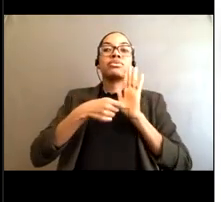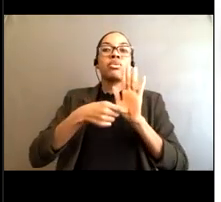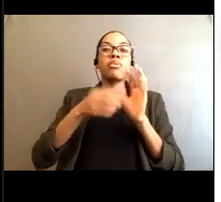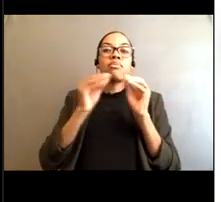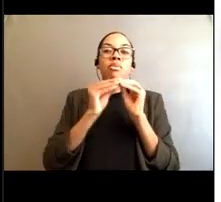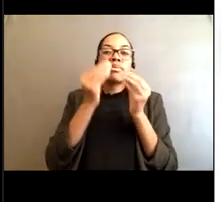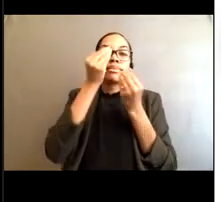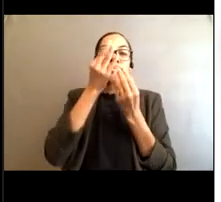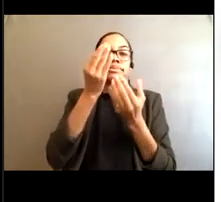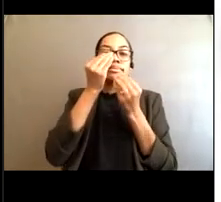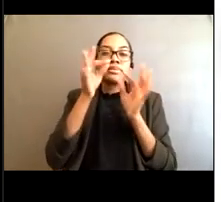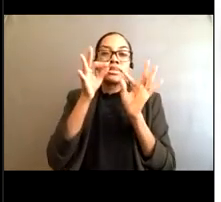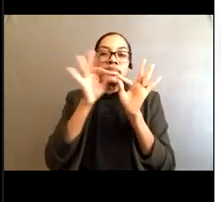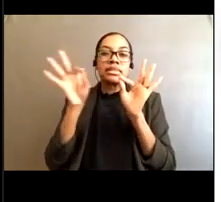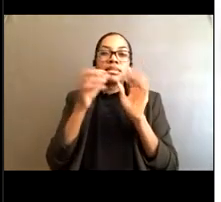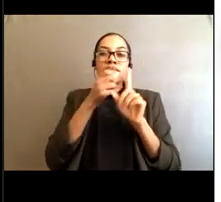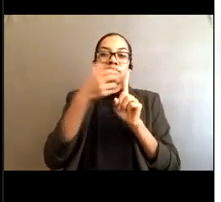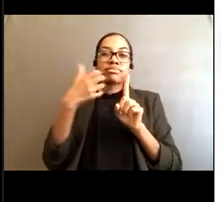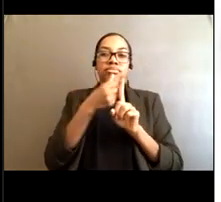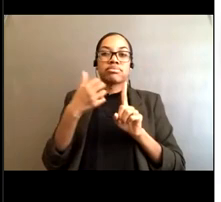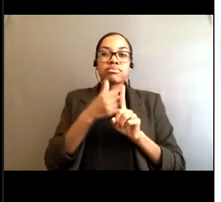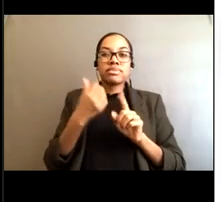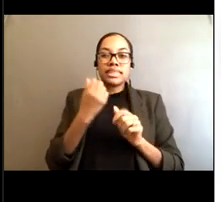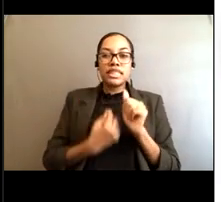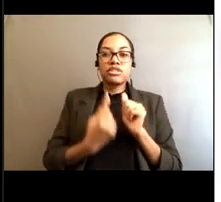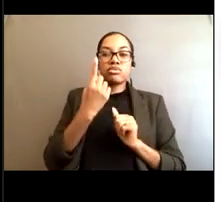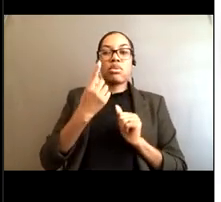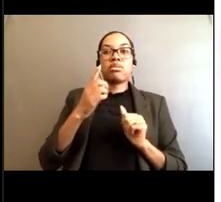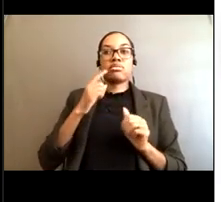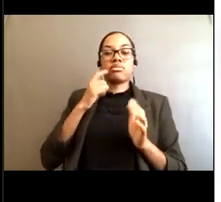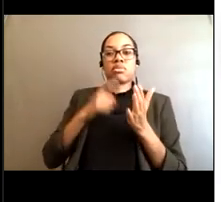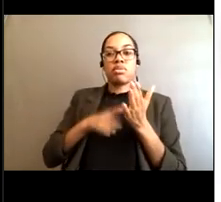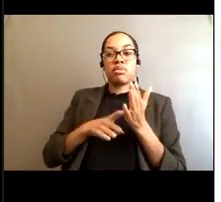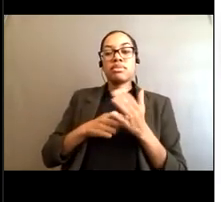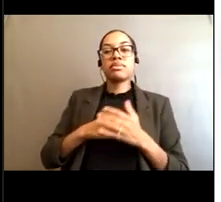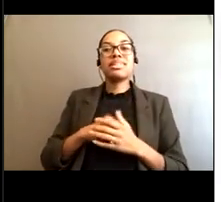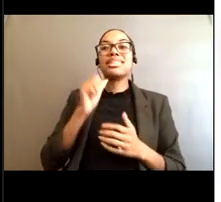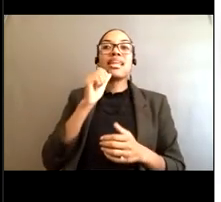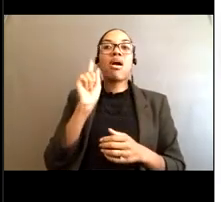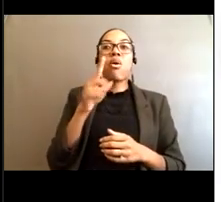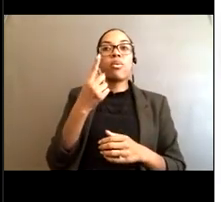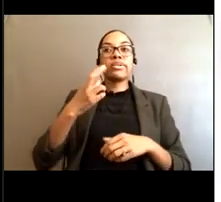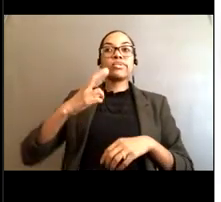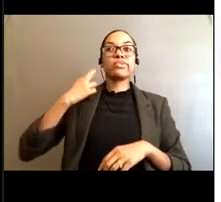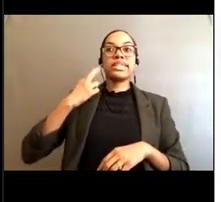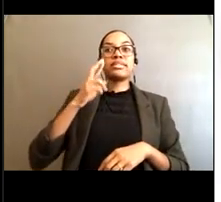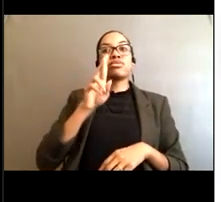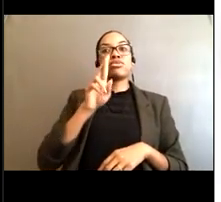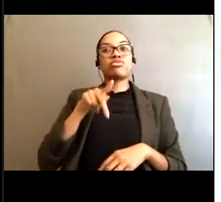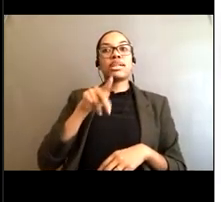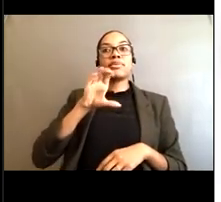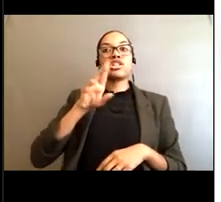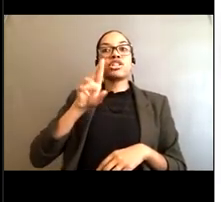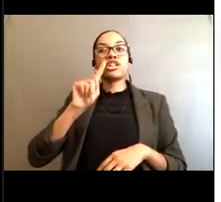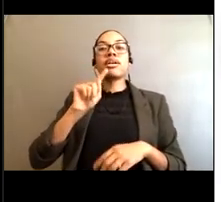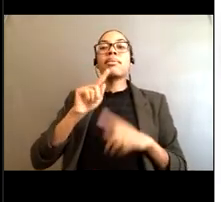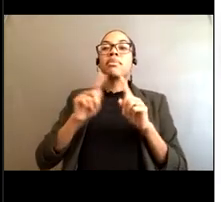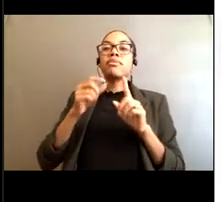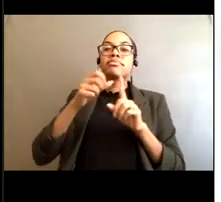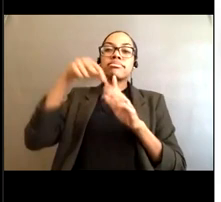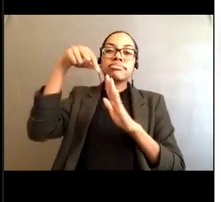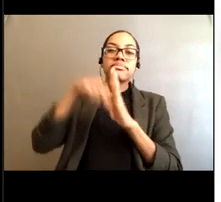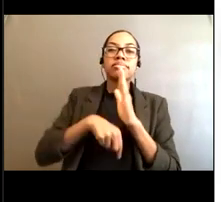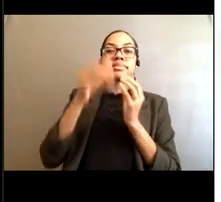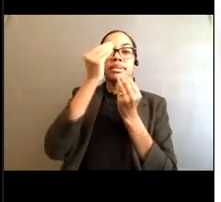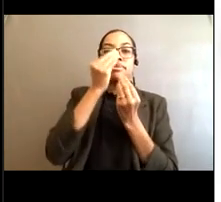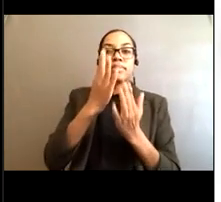to anybody going to the beach other than just rip currents. We wanted to show you that. When we forecast rip currents, we look at